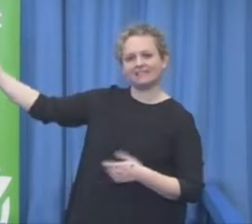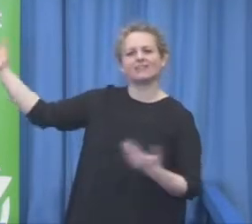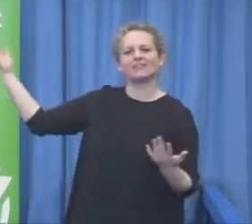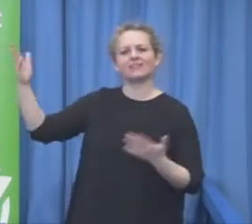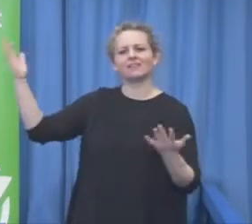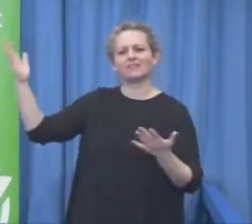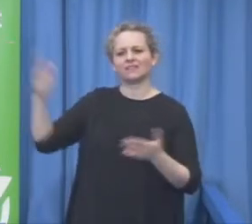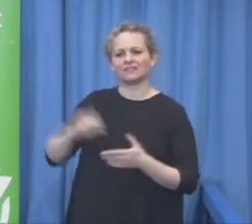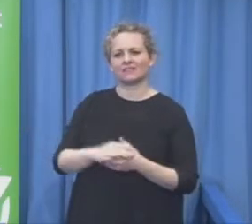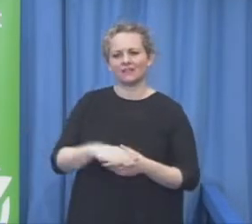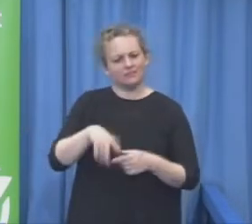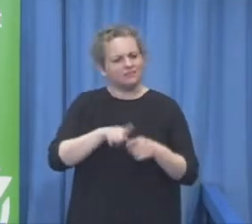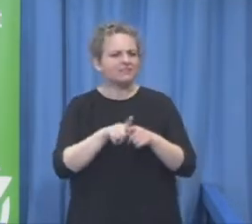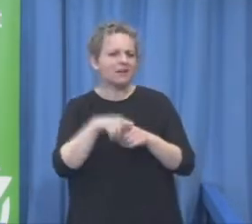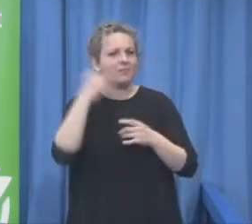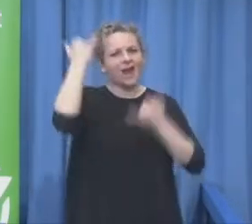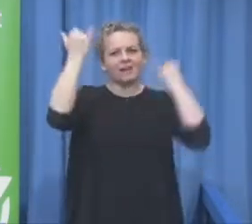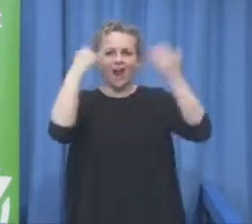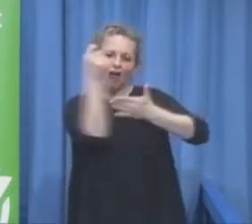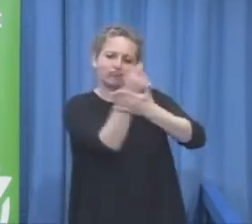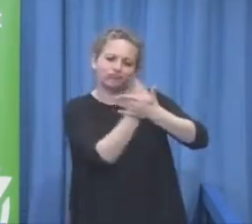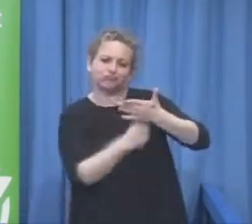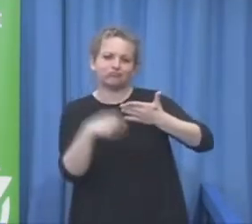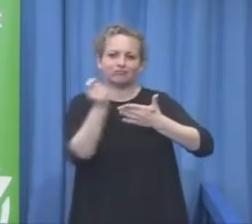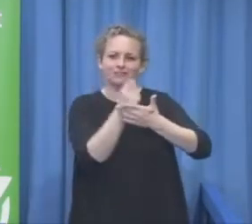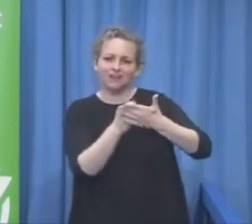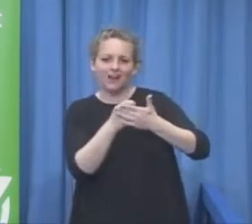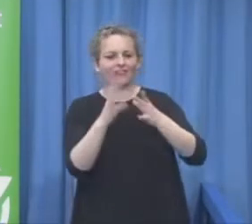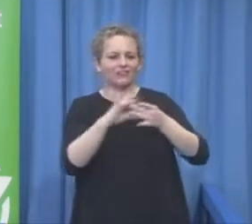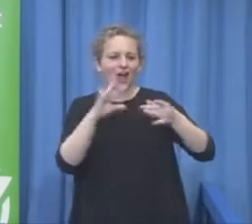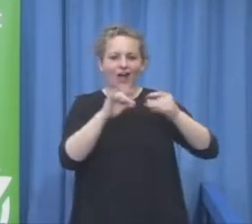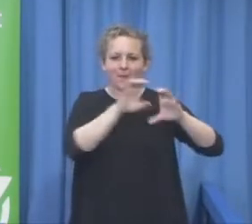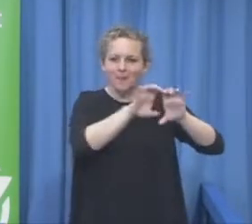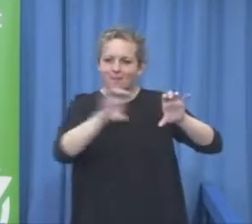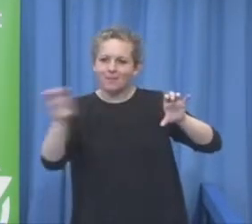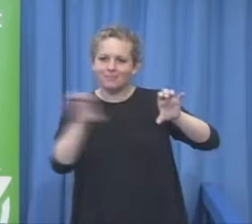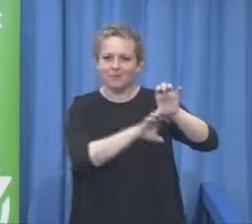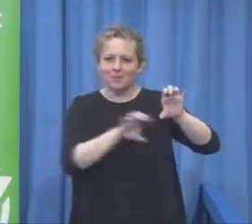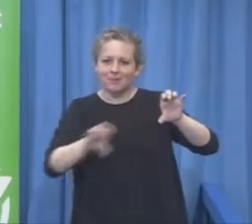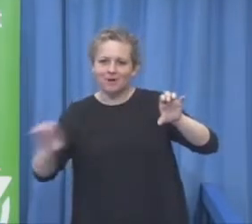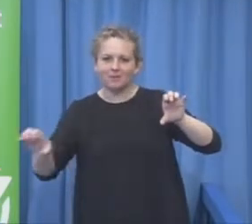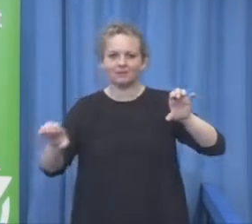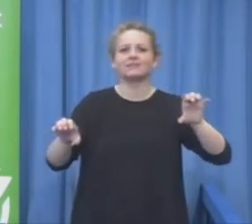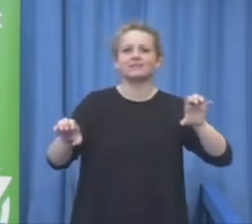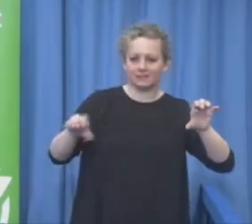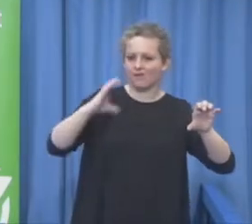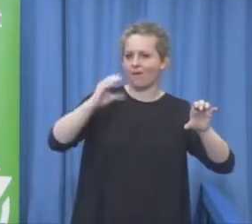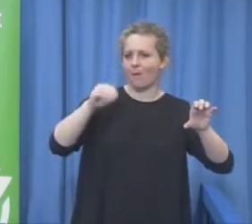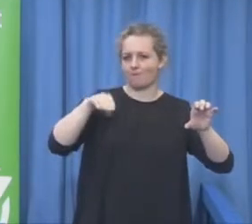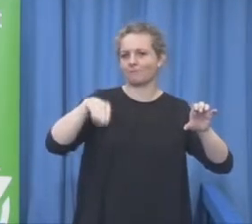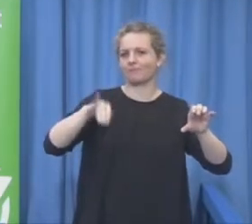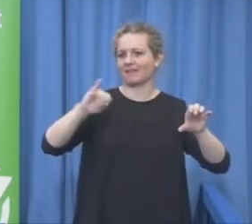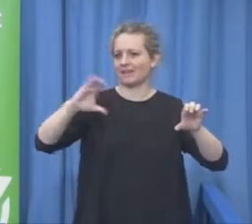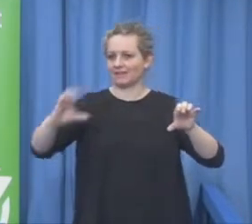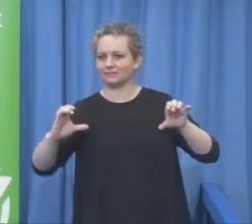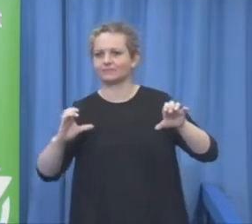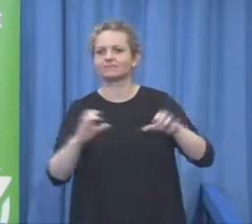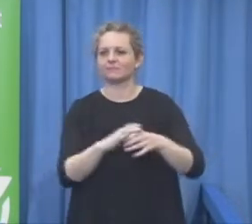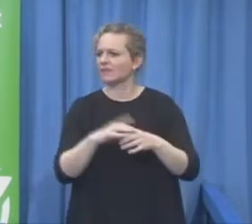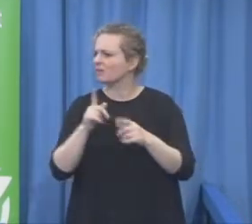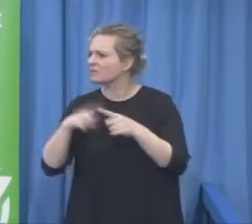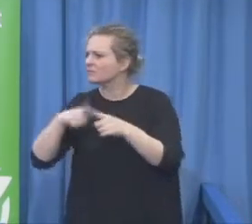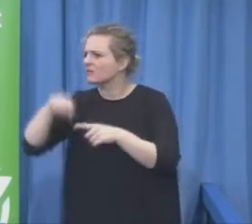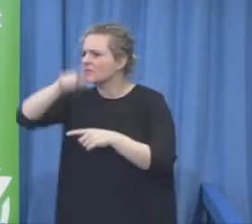and he hired the animator of Marvel graphics you know the like the